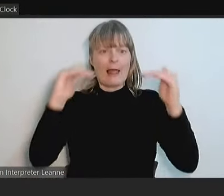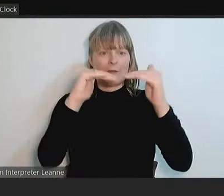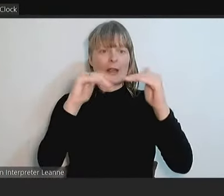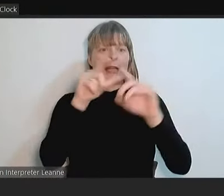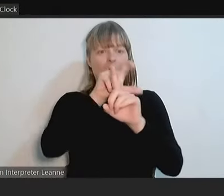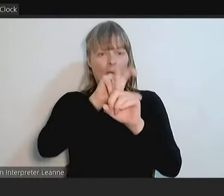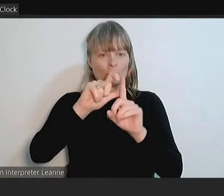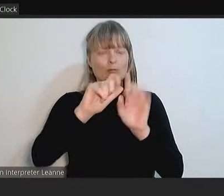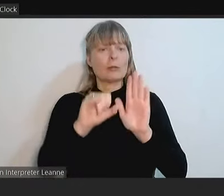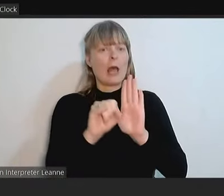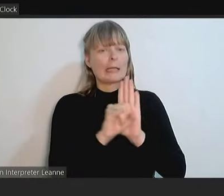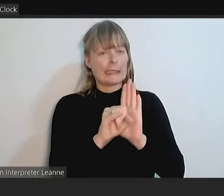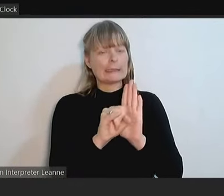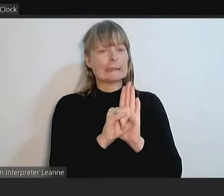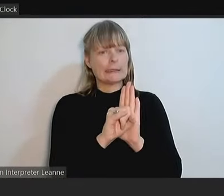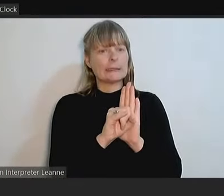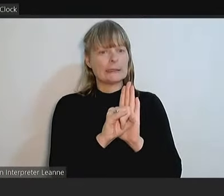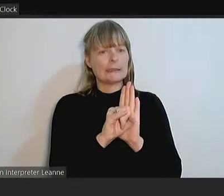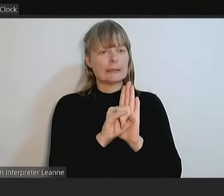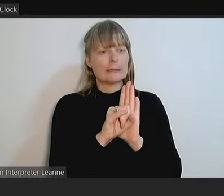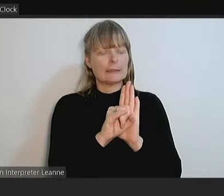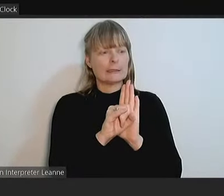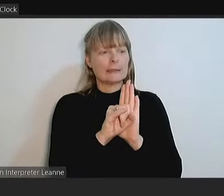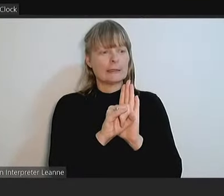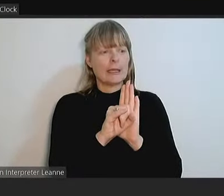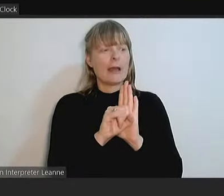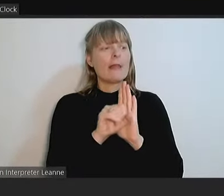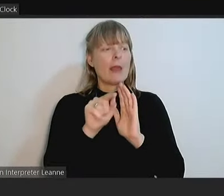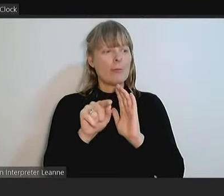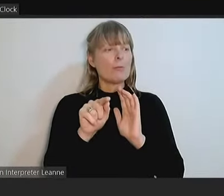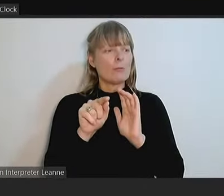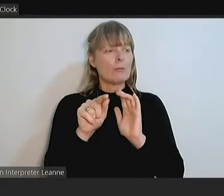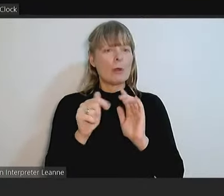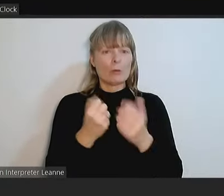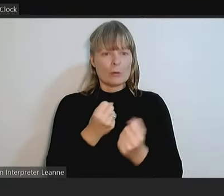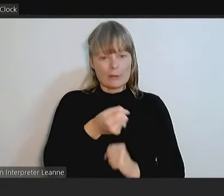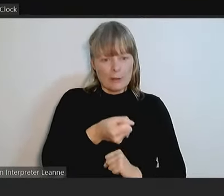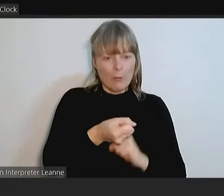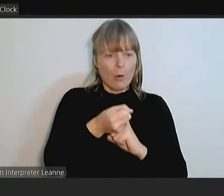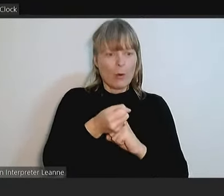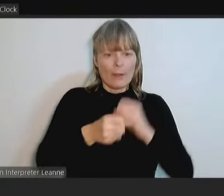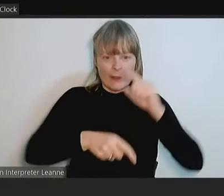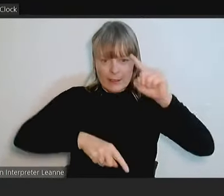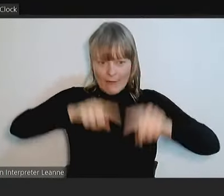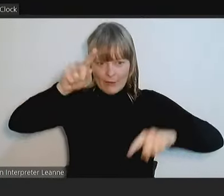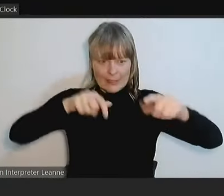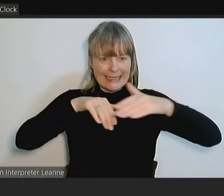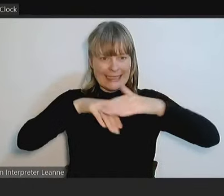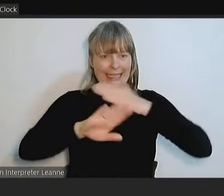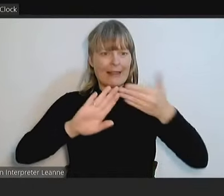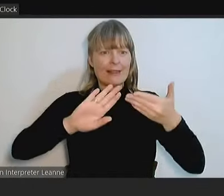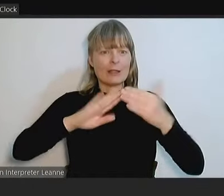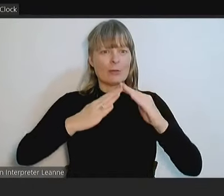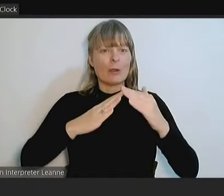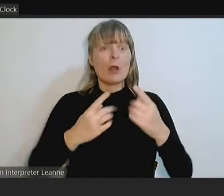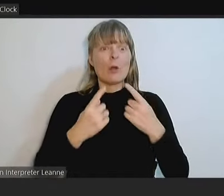so, we erase the rich tapestry of our community. We say we embrace multiculturalism with open arms. You do not seek